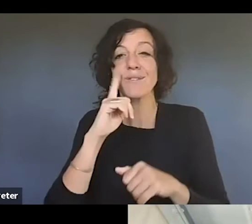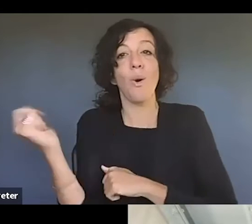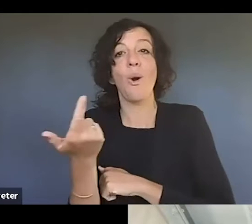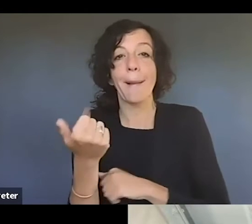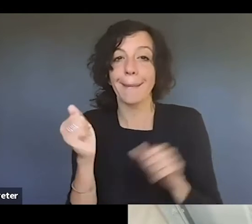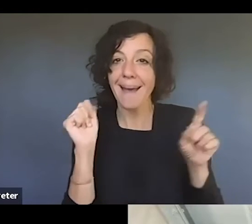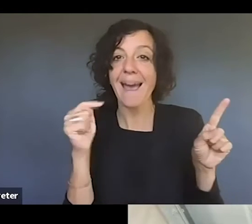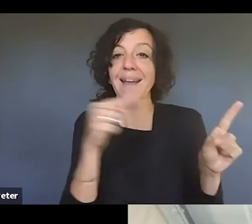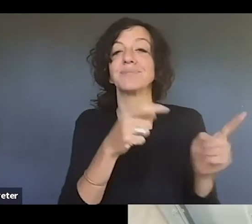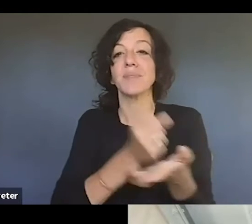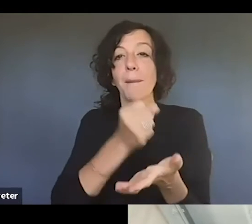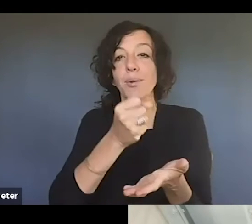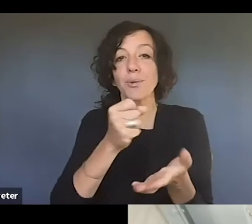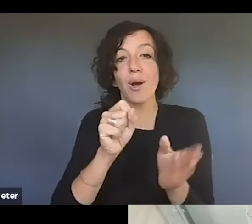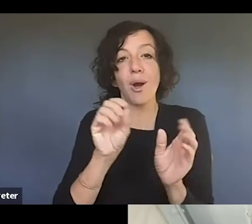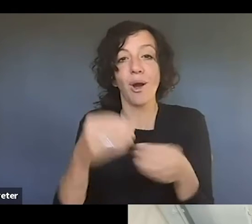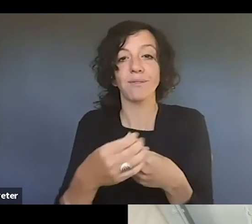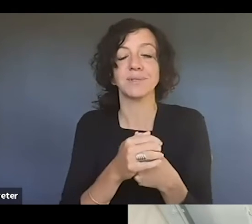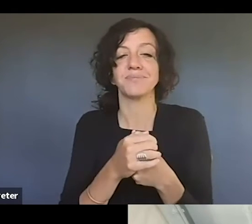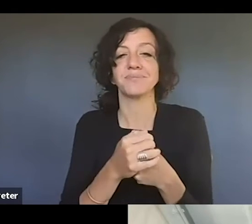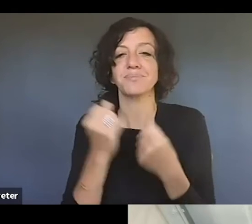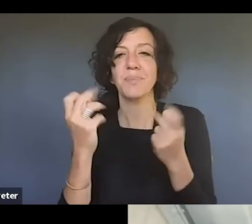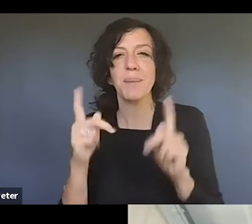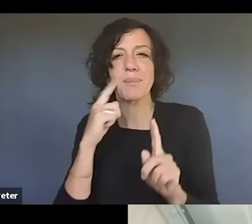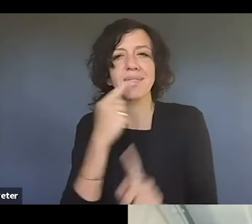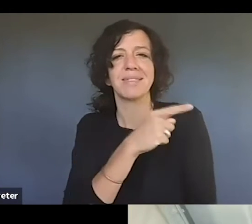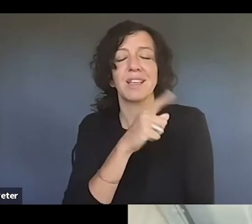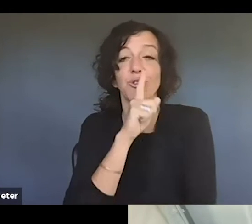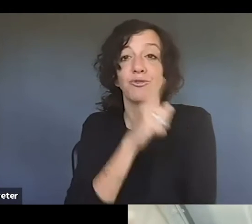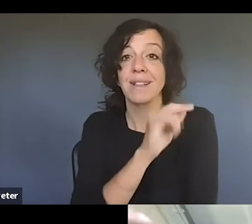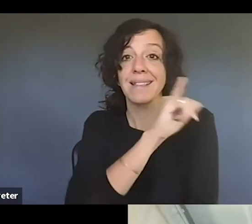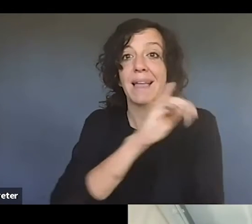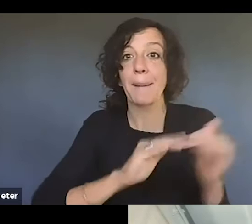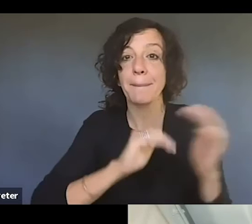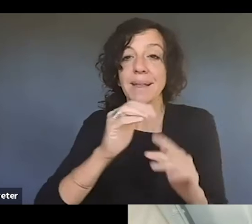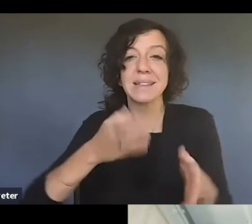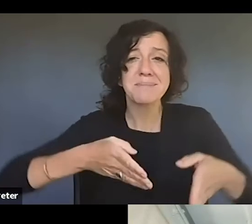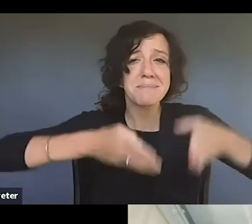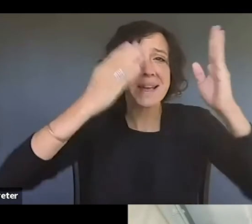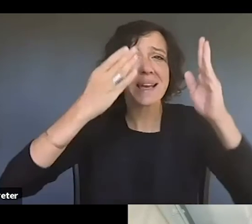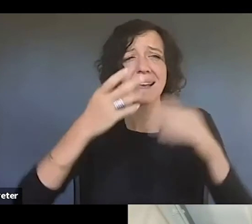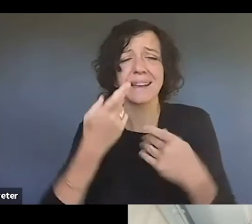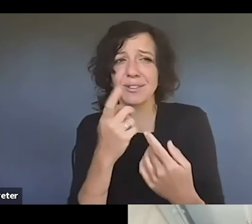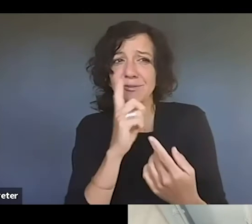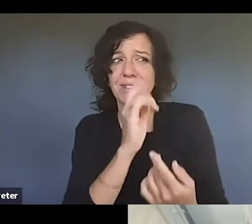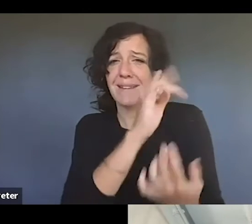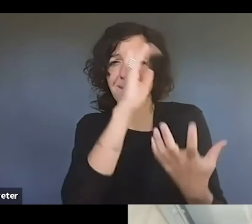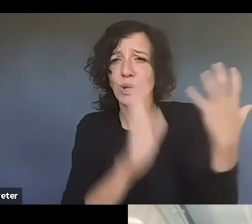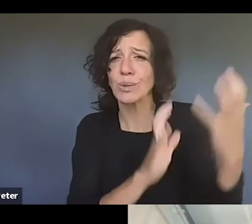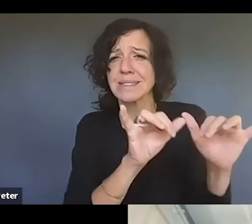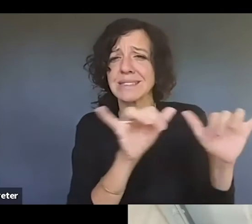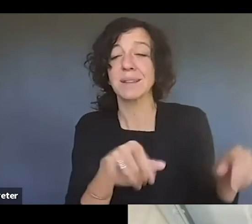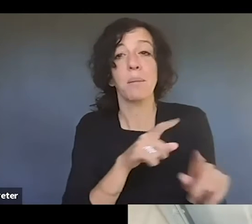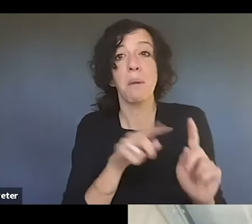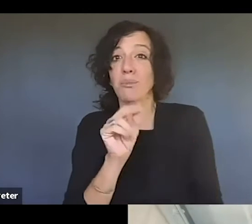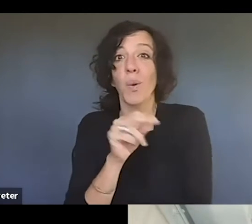of folks see it as this big, mysterious building and don't realize how accessible and how ready they are to help the public and